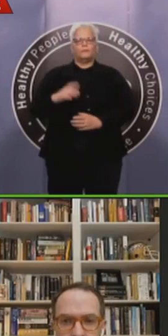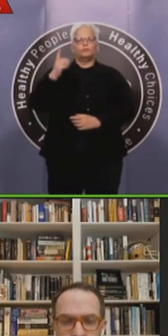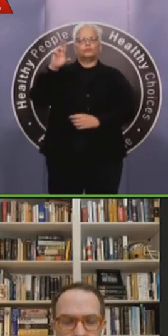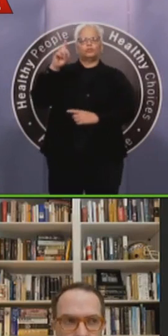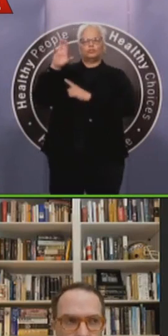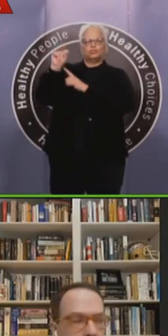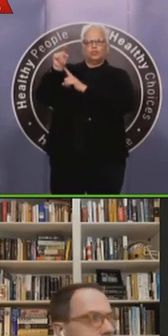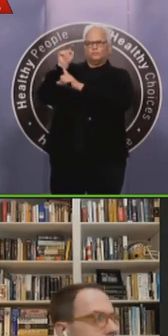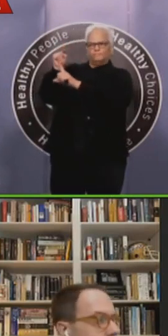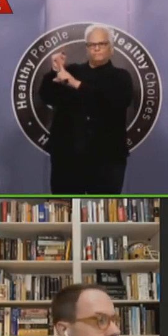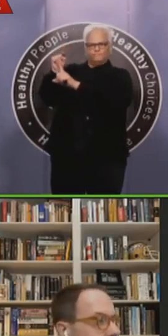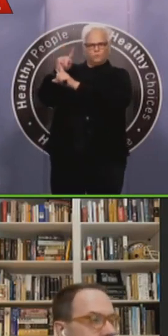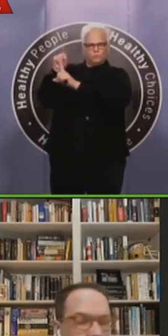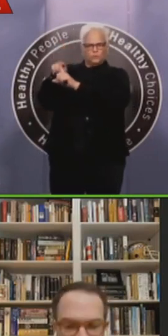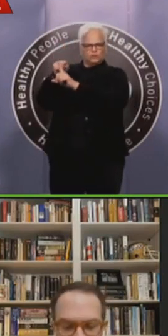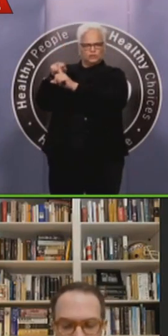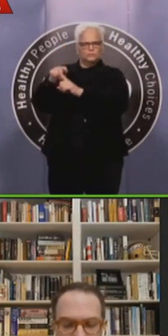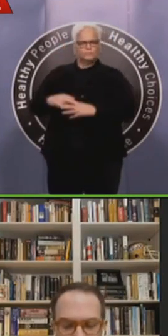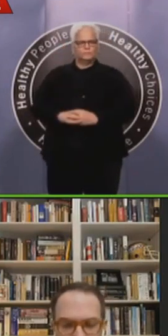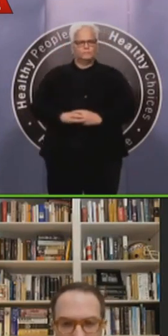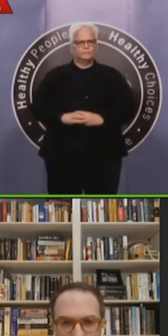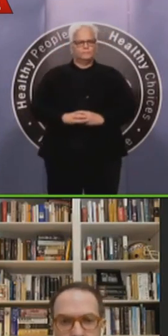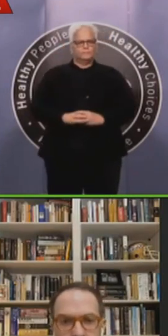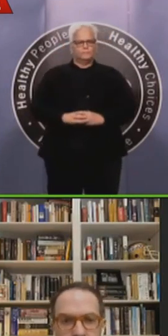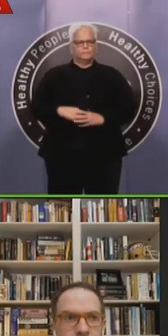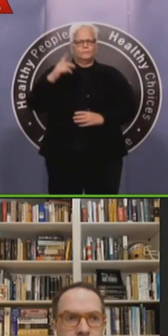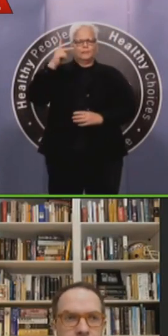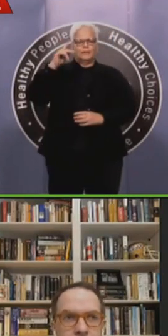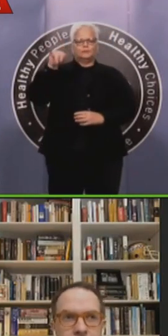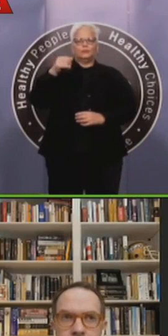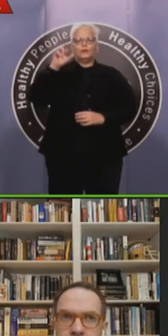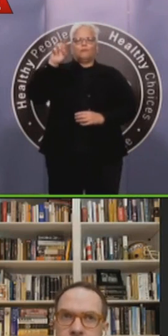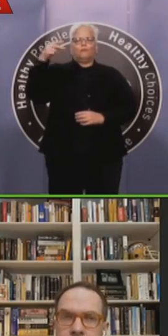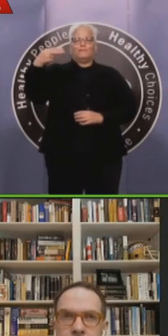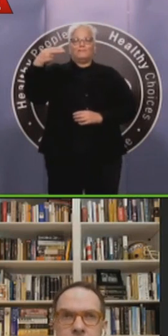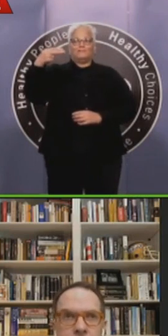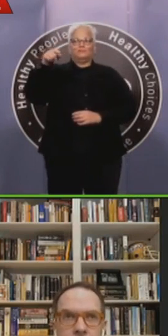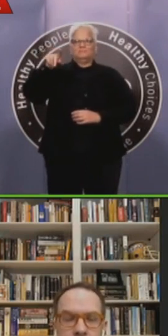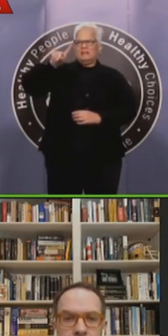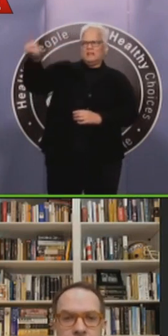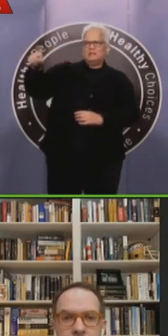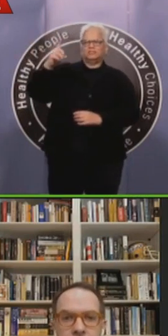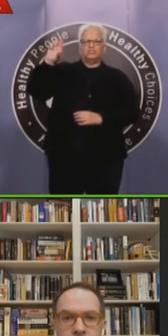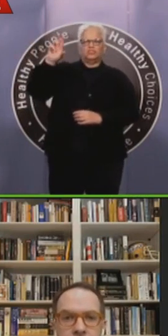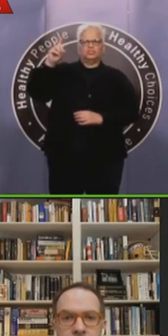said federal support for community-based coronavirus testing sites across the United States will end today. How